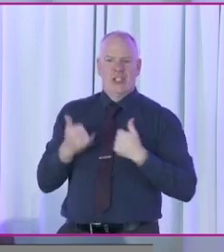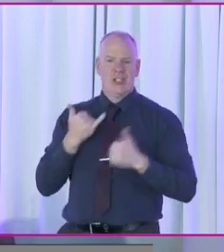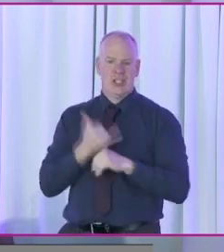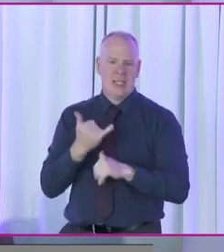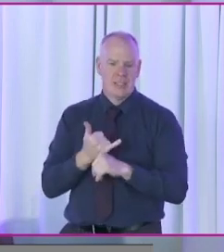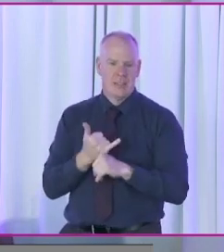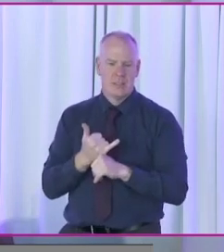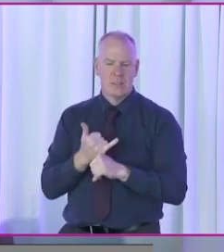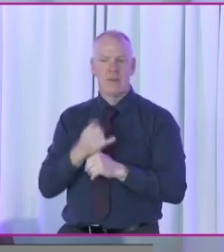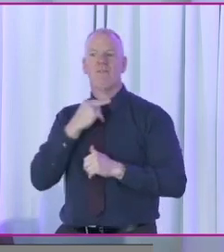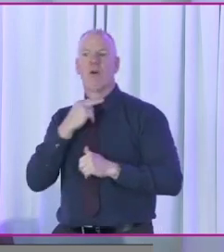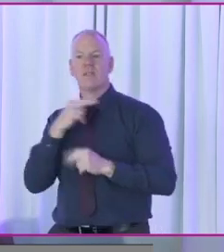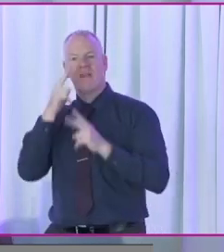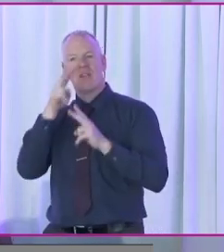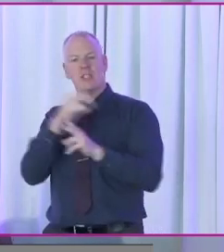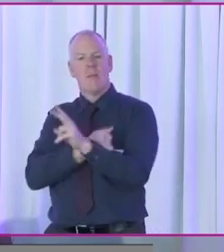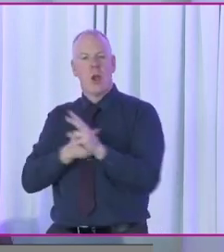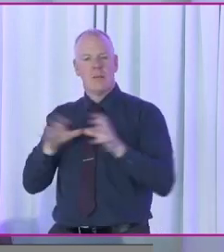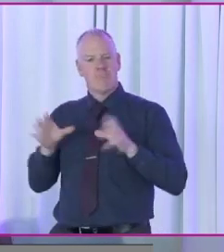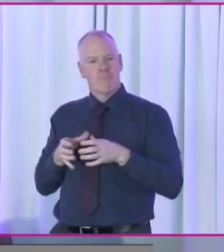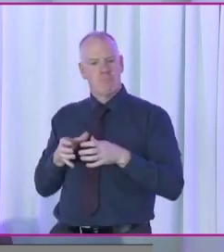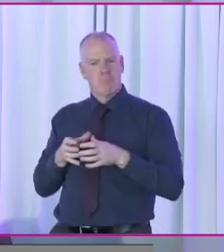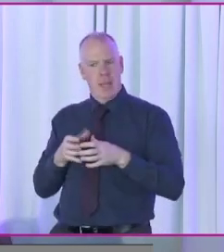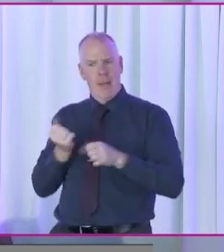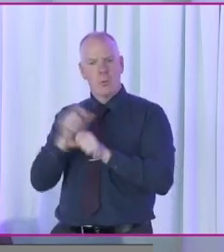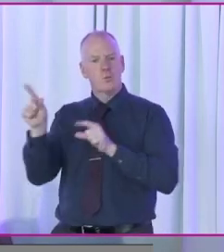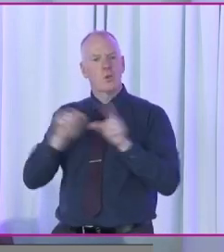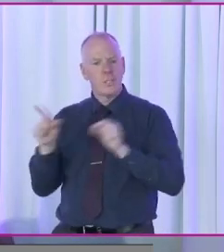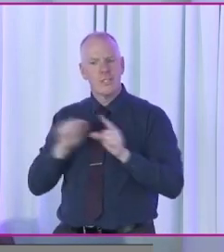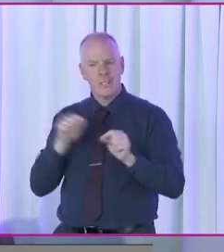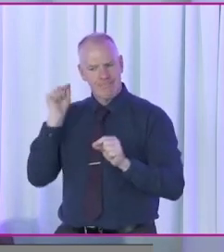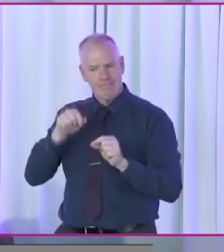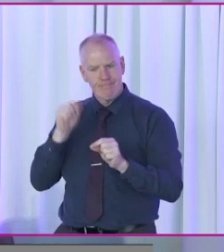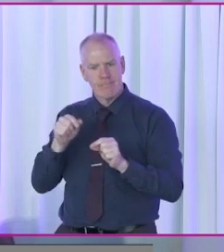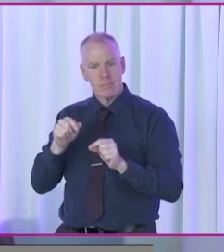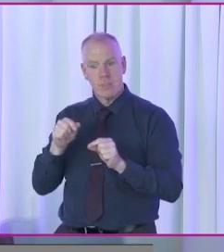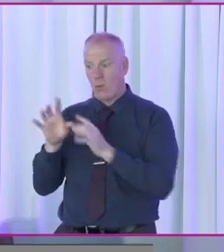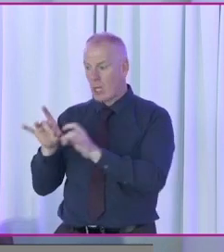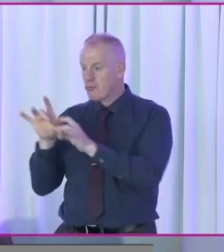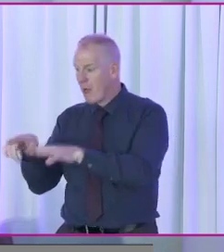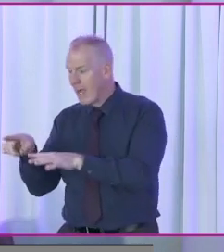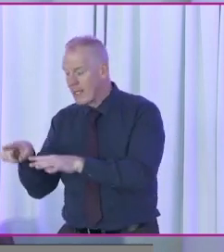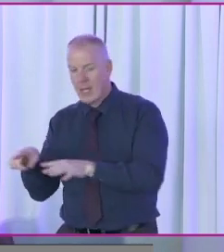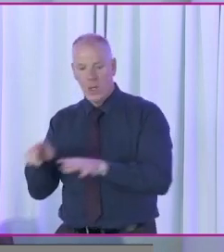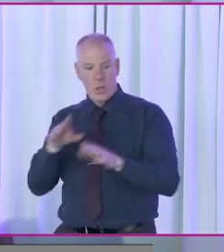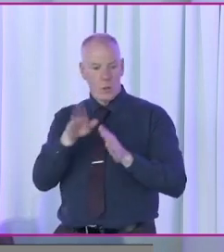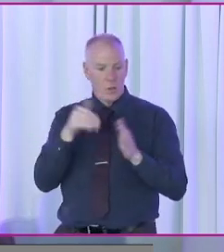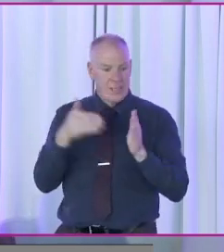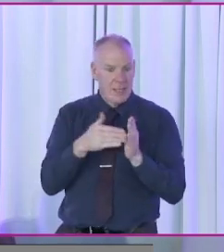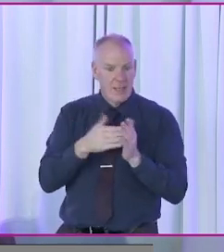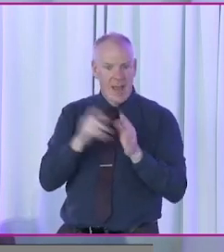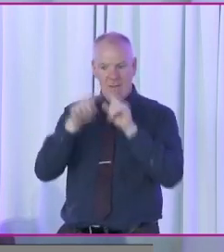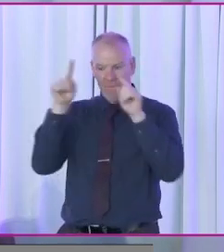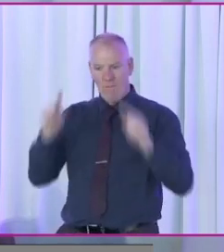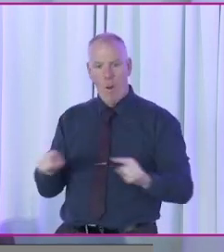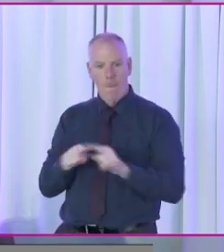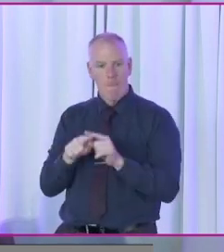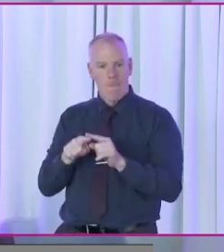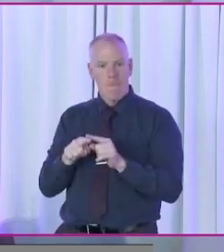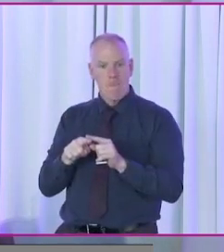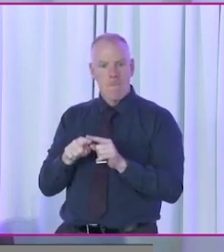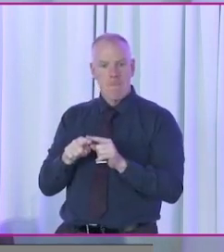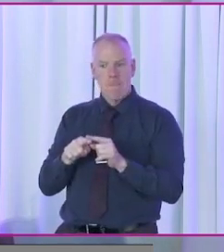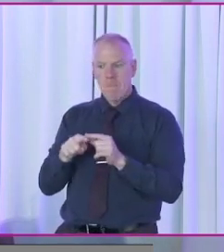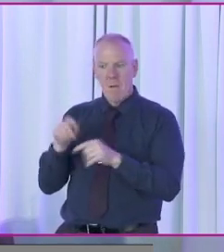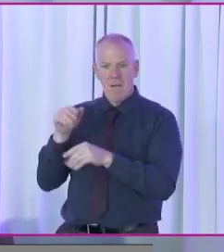voice of vision impairment today is that we need choice. And it's all about choice. So in Australia, New Zealand, the phone voting, which is really